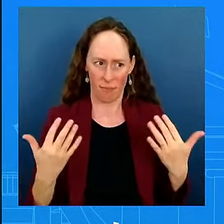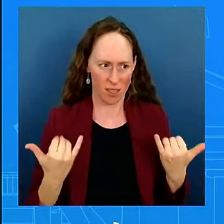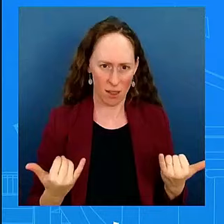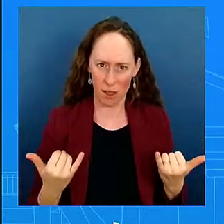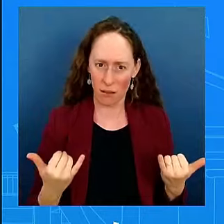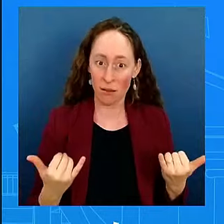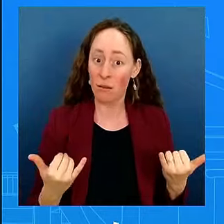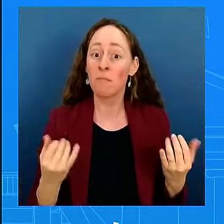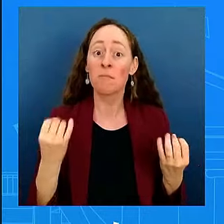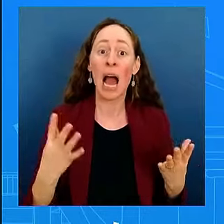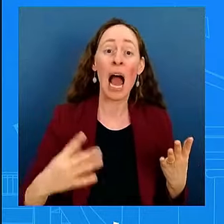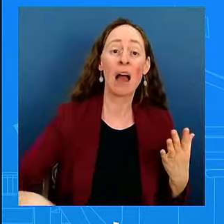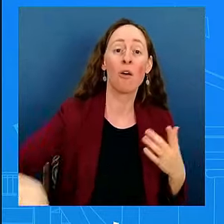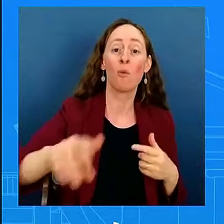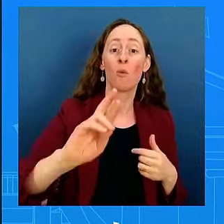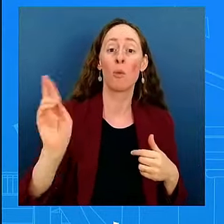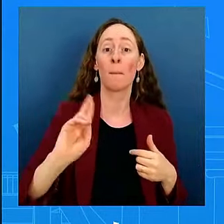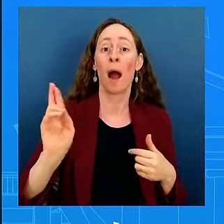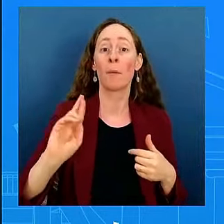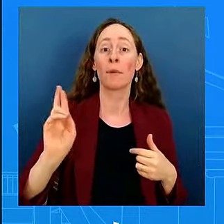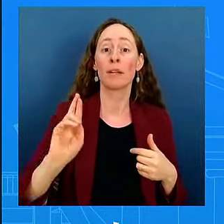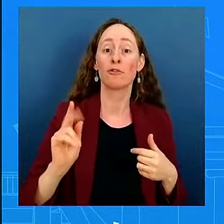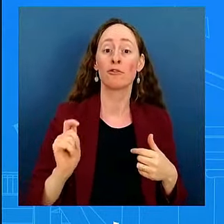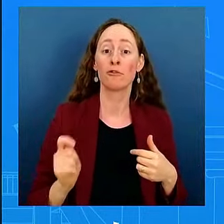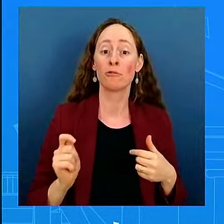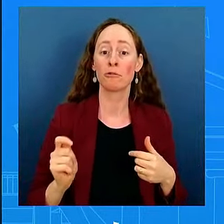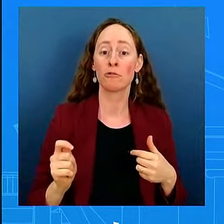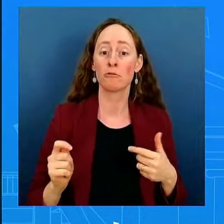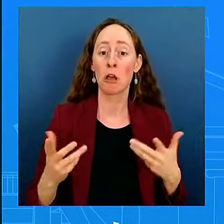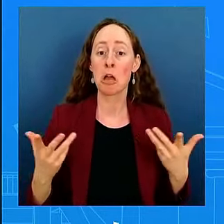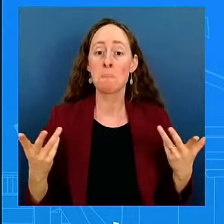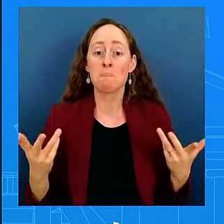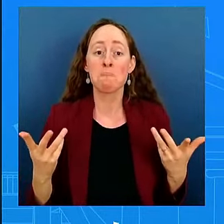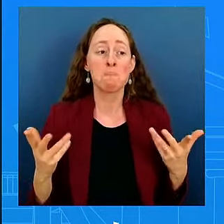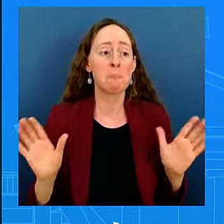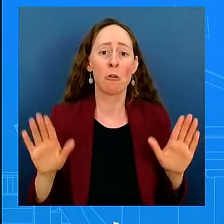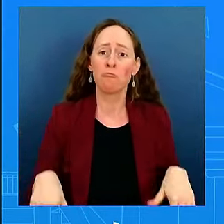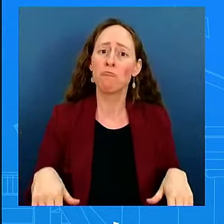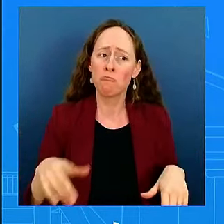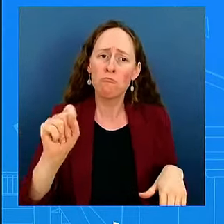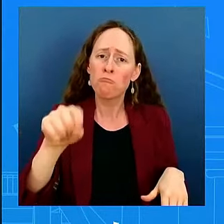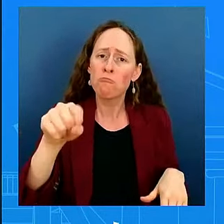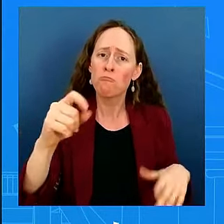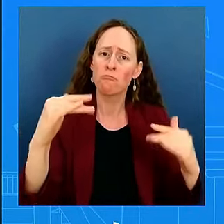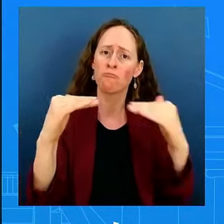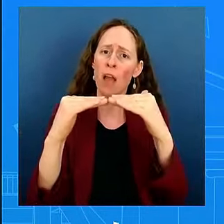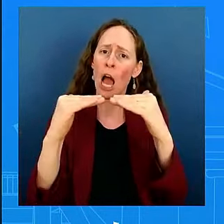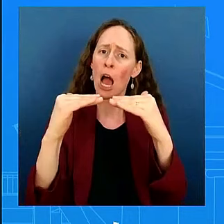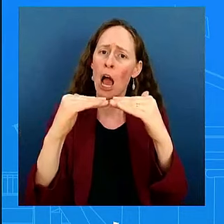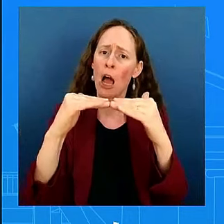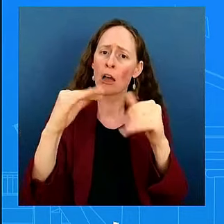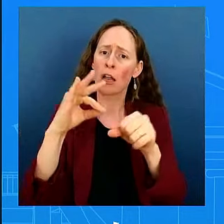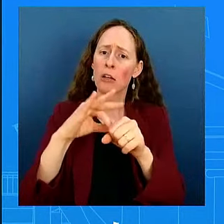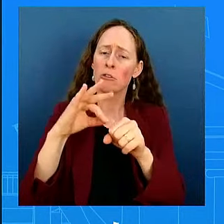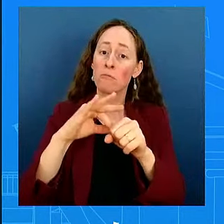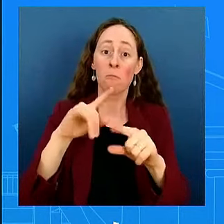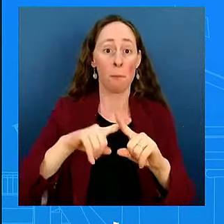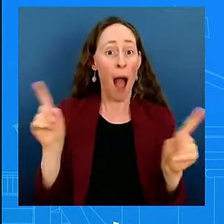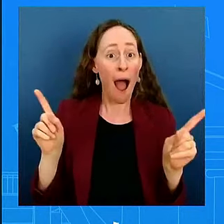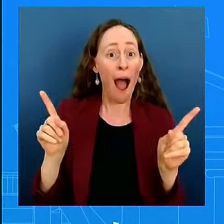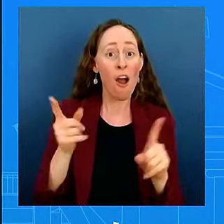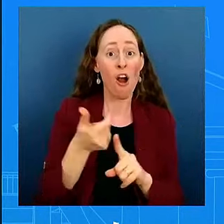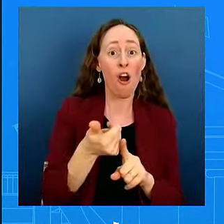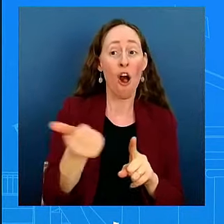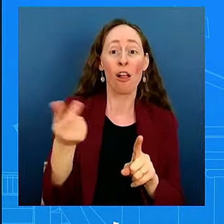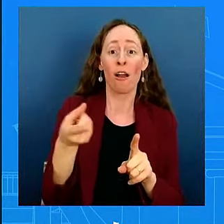it was free and fair, and the results were the results. They didn't believe in that. And so that